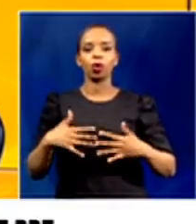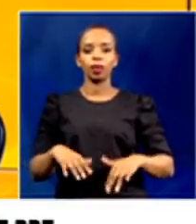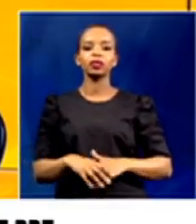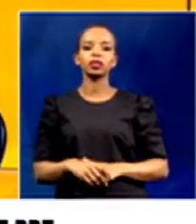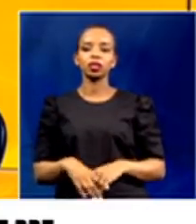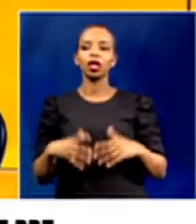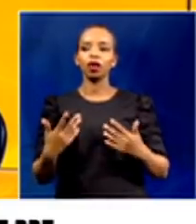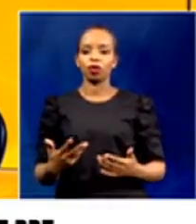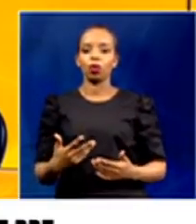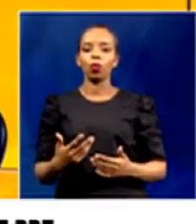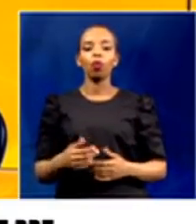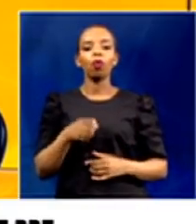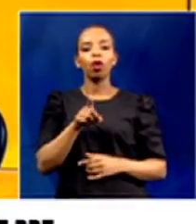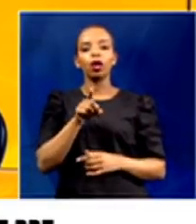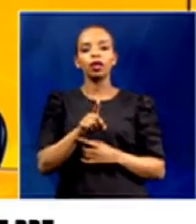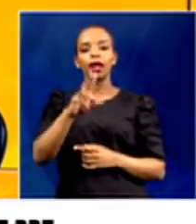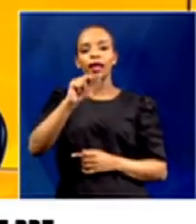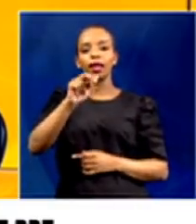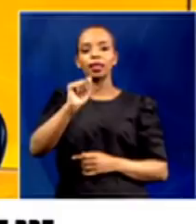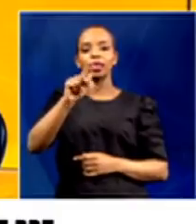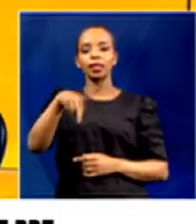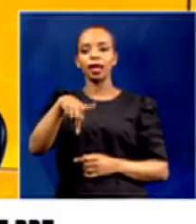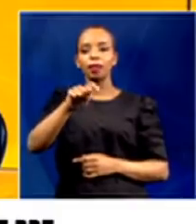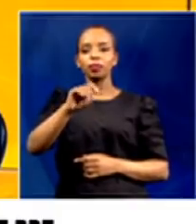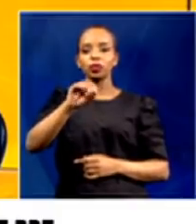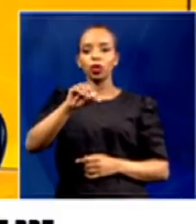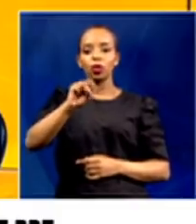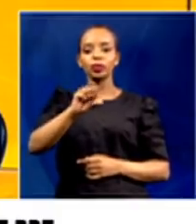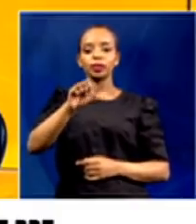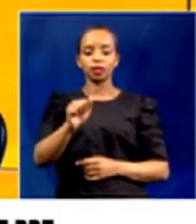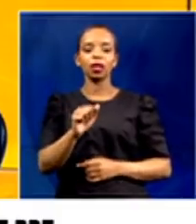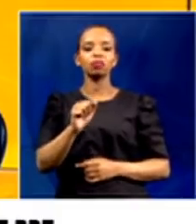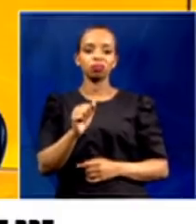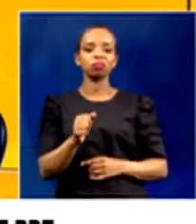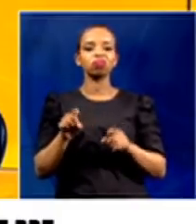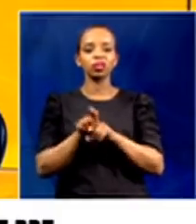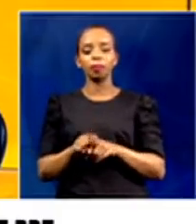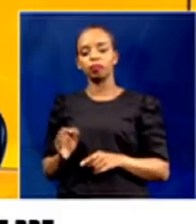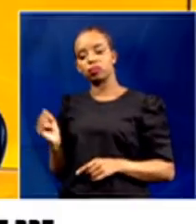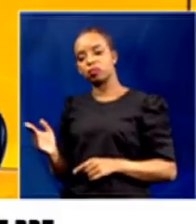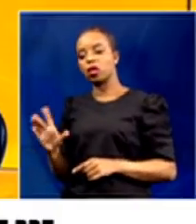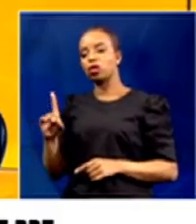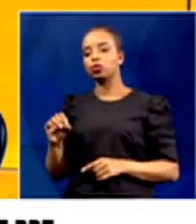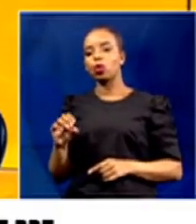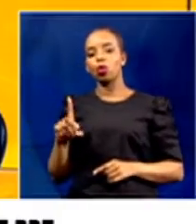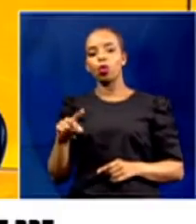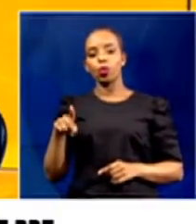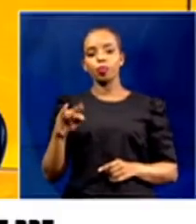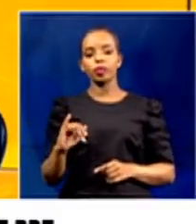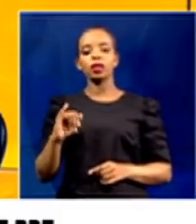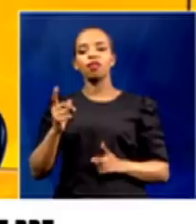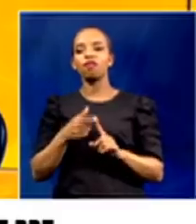you much for joining us today. Thank you so